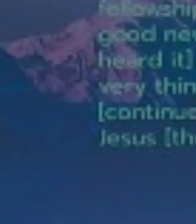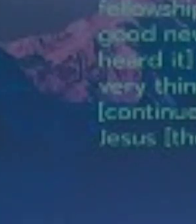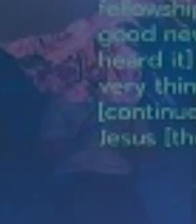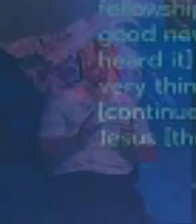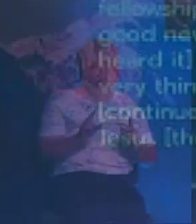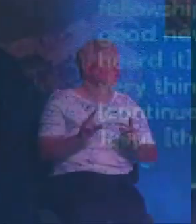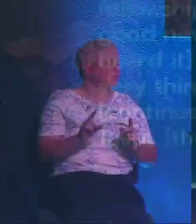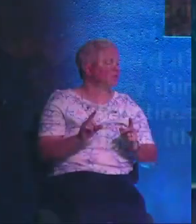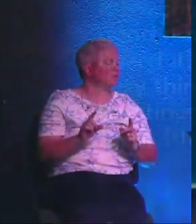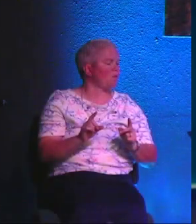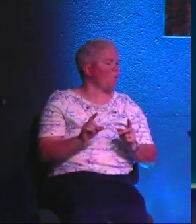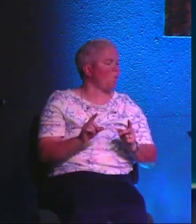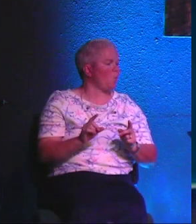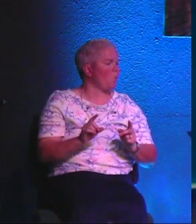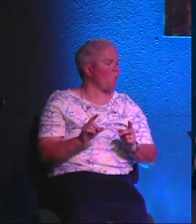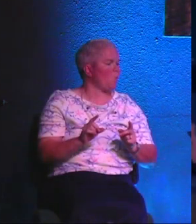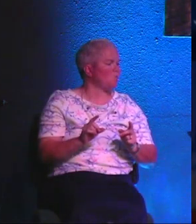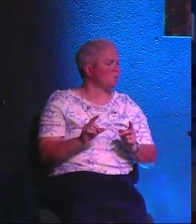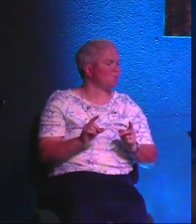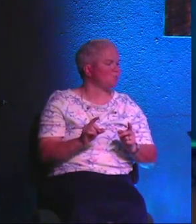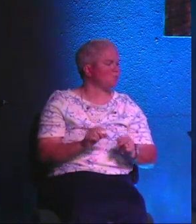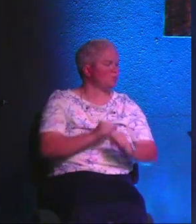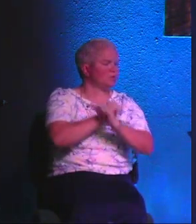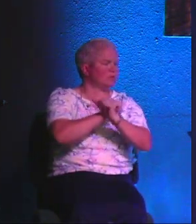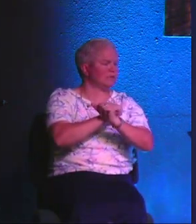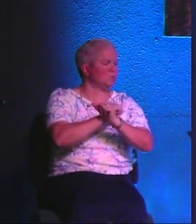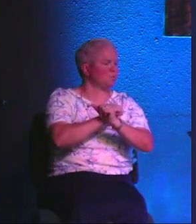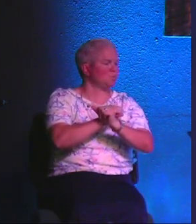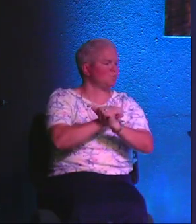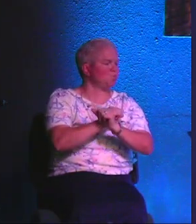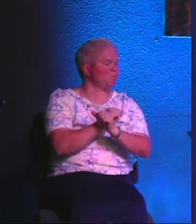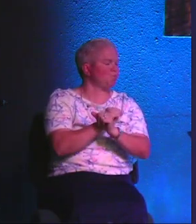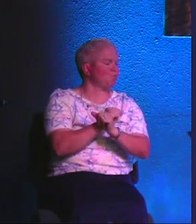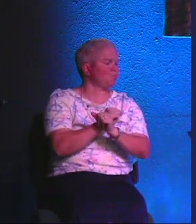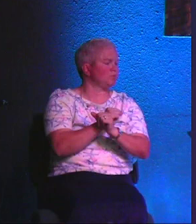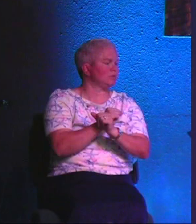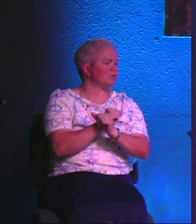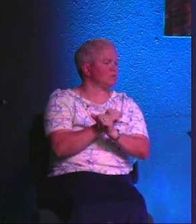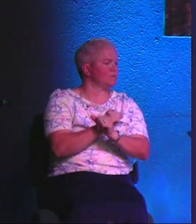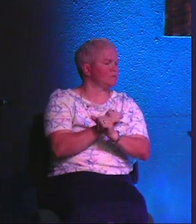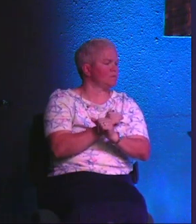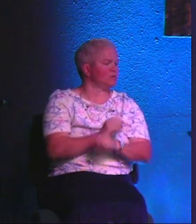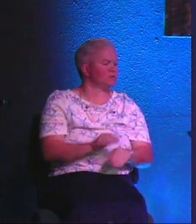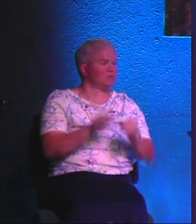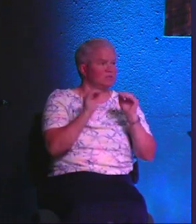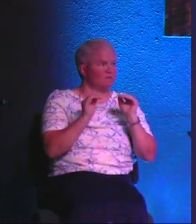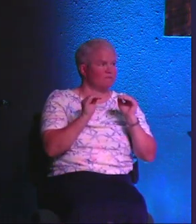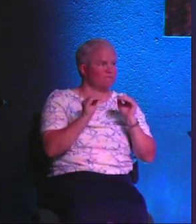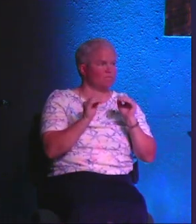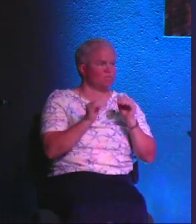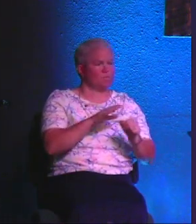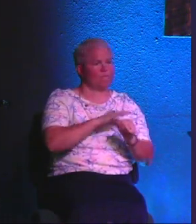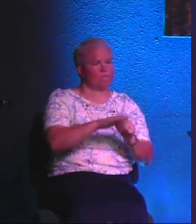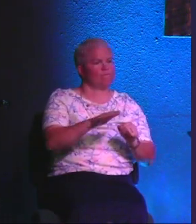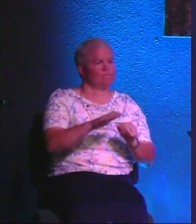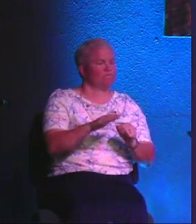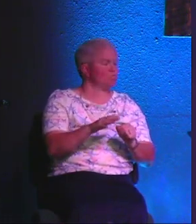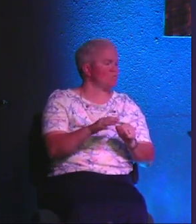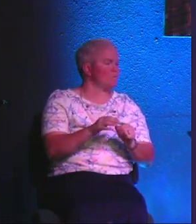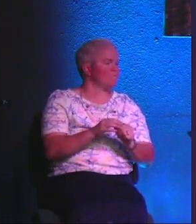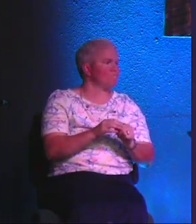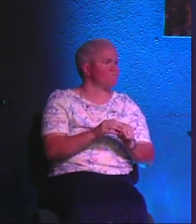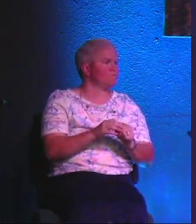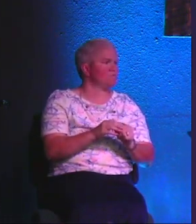they're trying to add it in there. We got to be guarded on both sides. It's the deity, the humanity, the completeness.